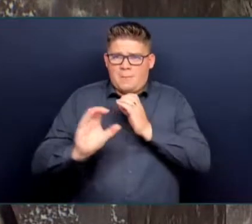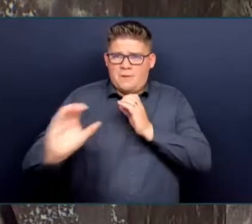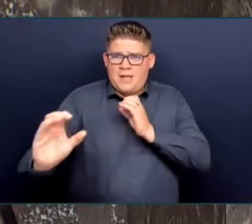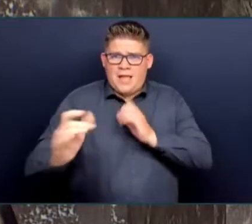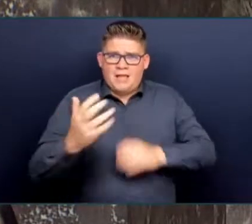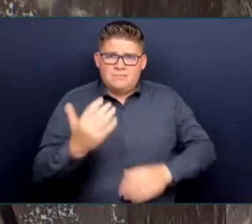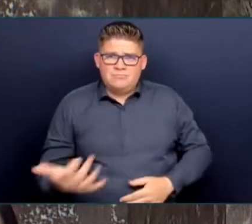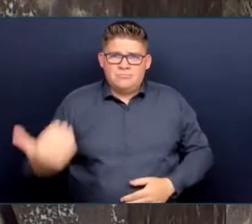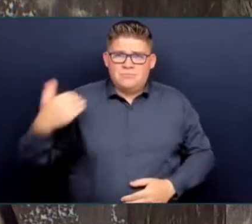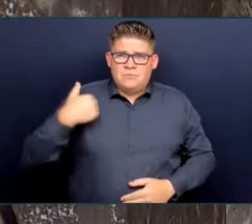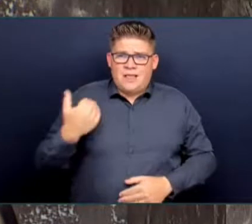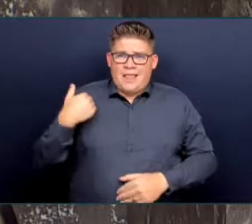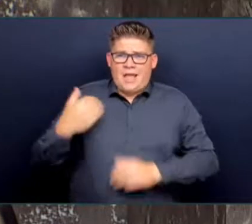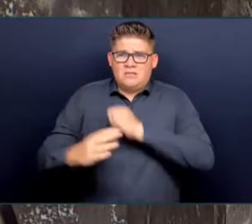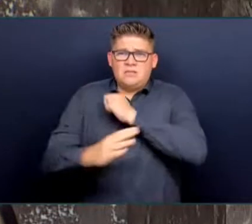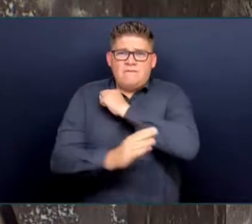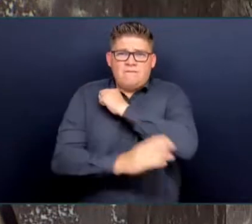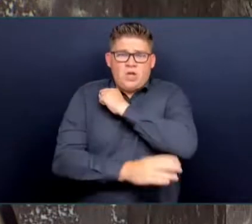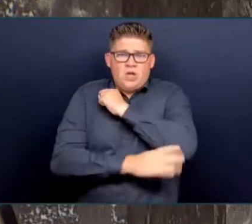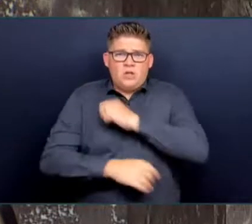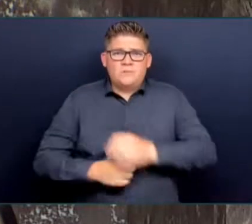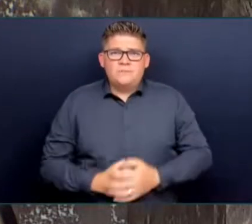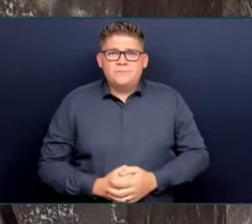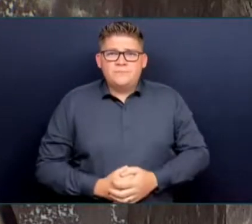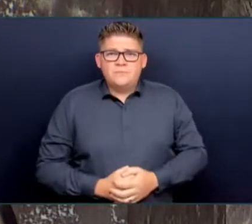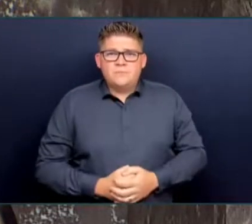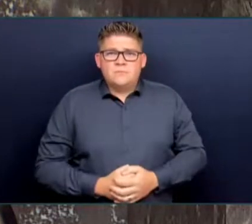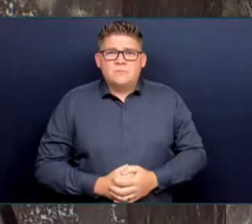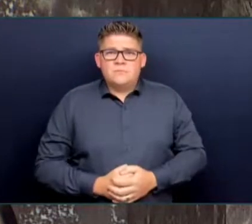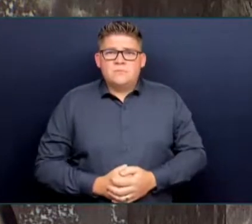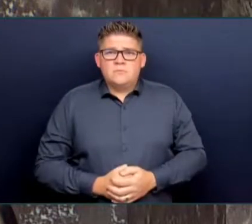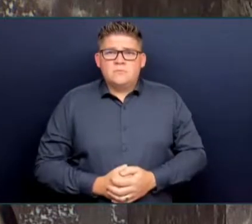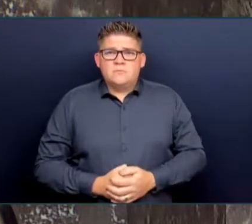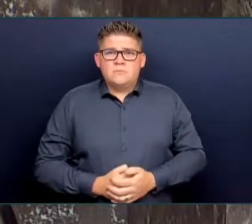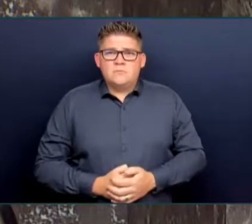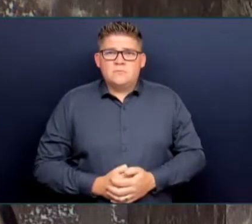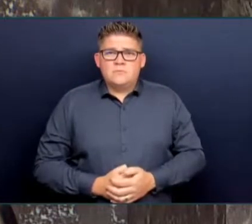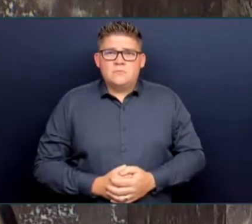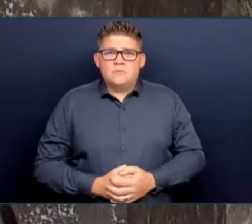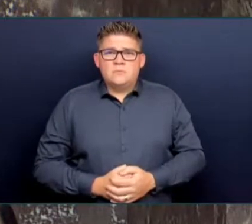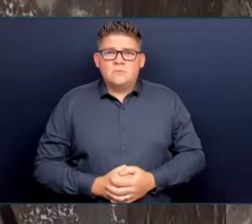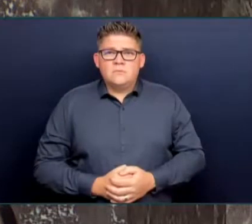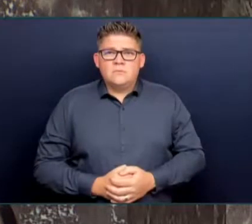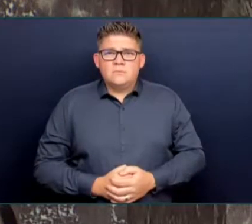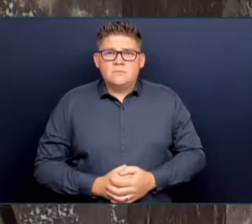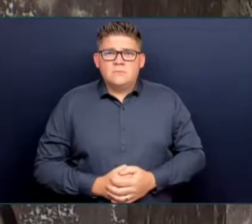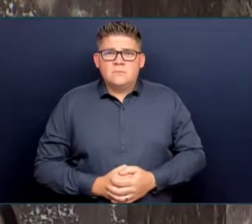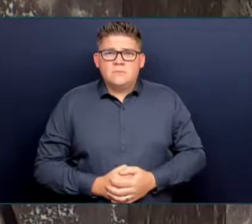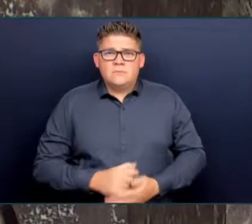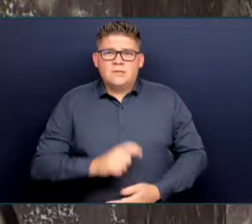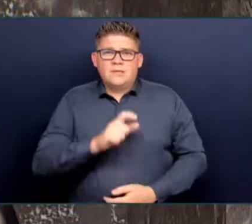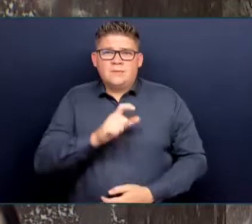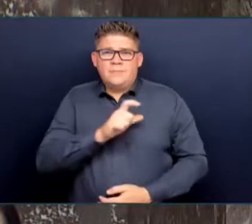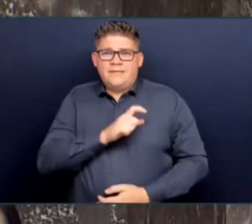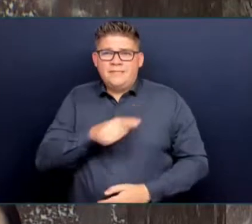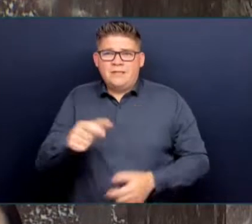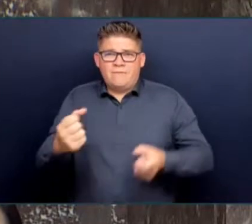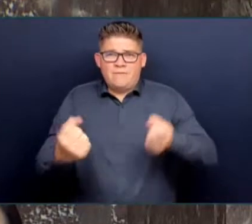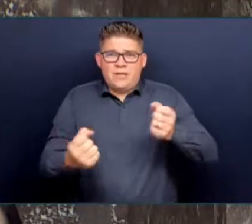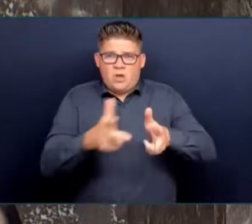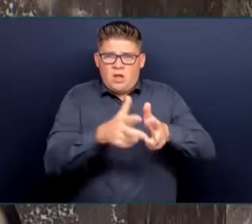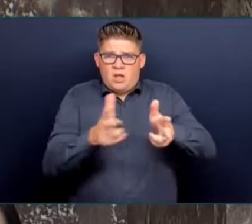reprehensible and despicable attack on the police vehicles that took place just recently,